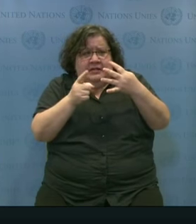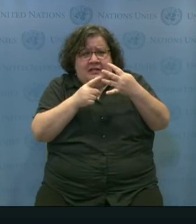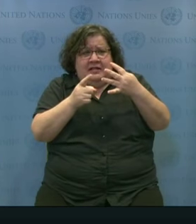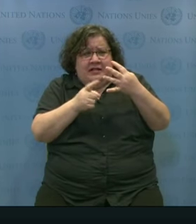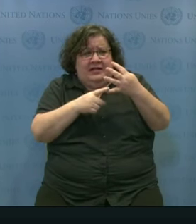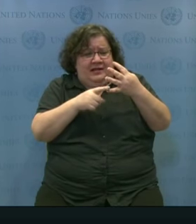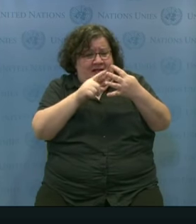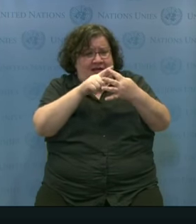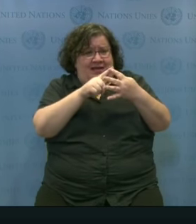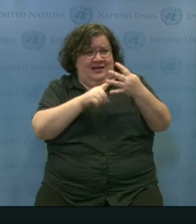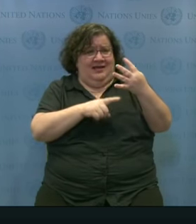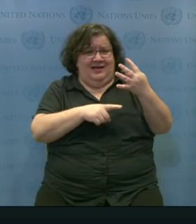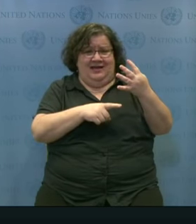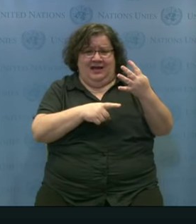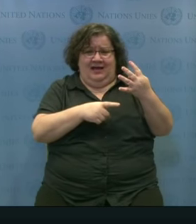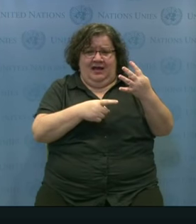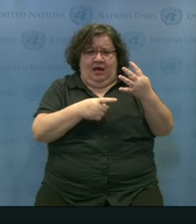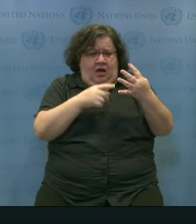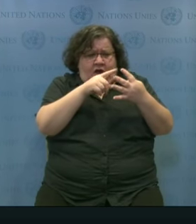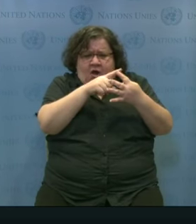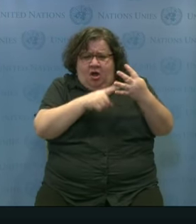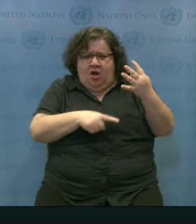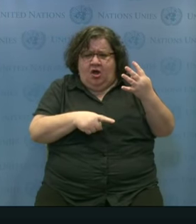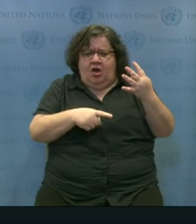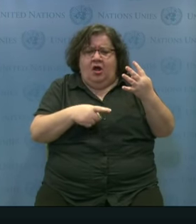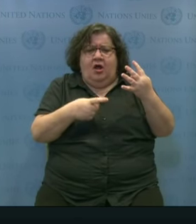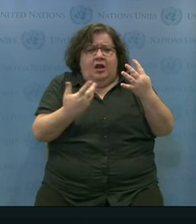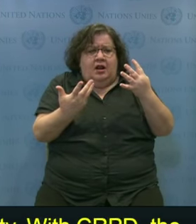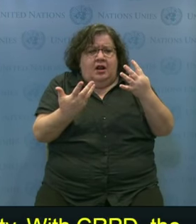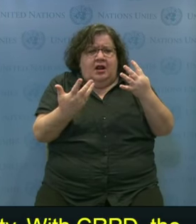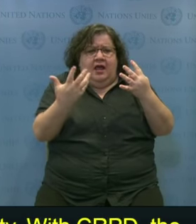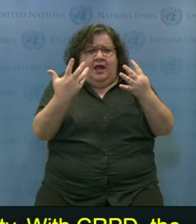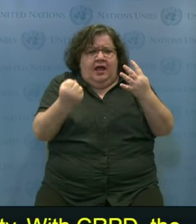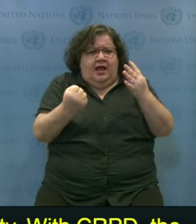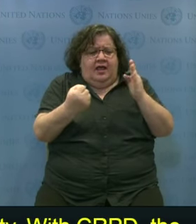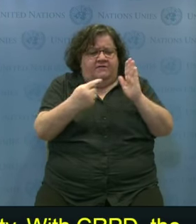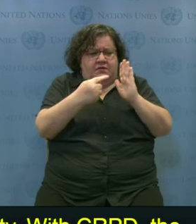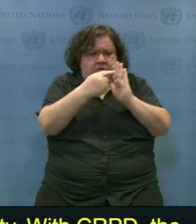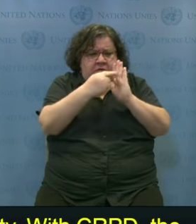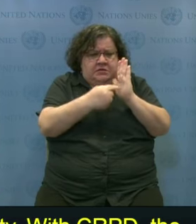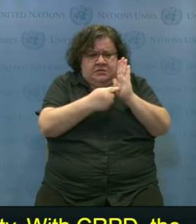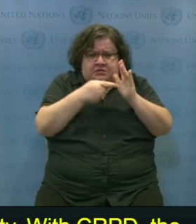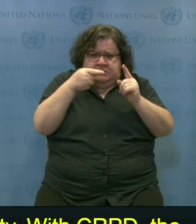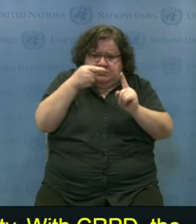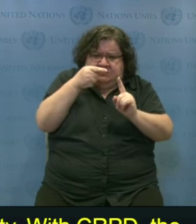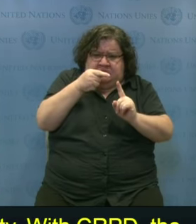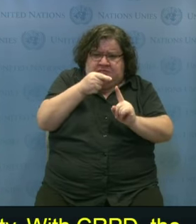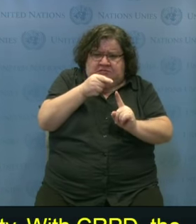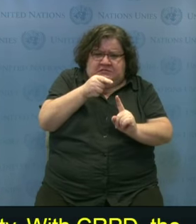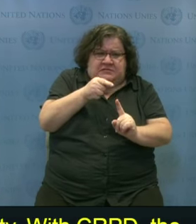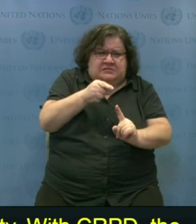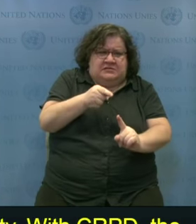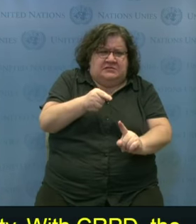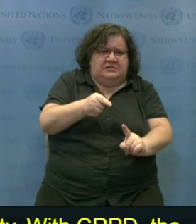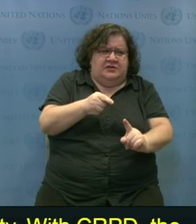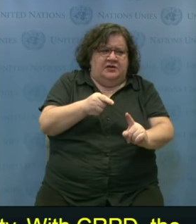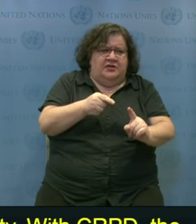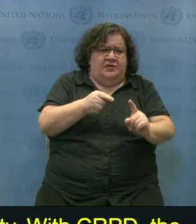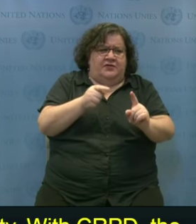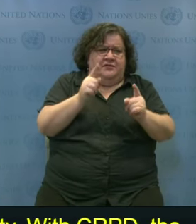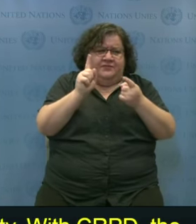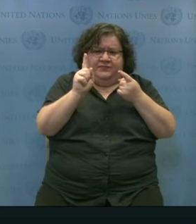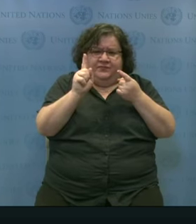Let me start with the most fundamental one, the direct involvement of children and adults with disabilities. Now,